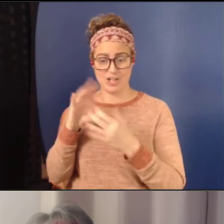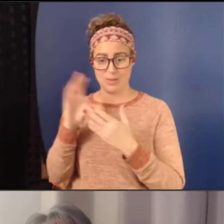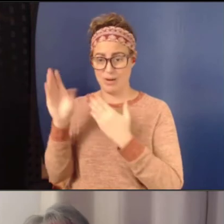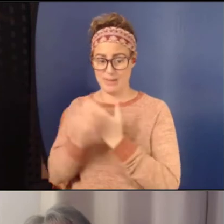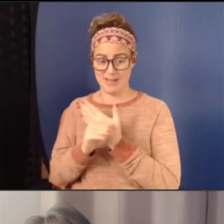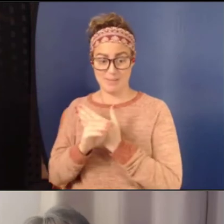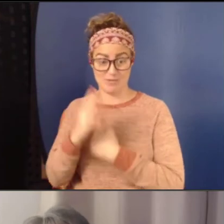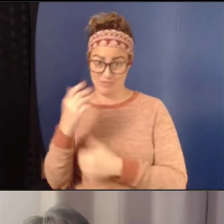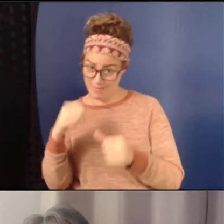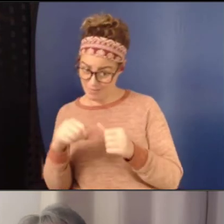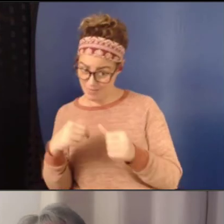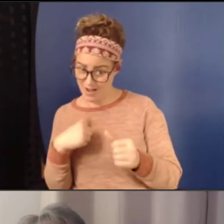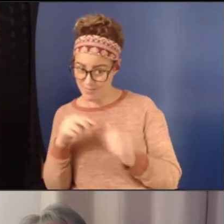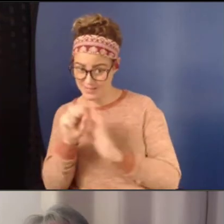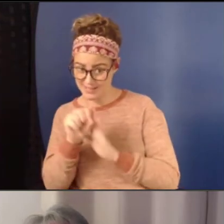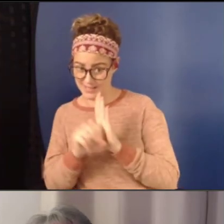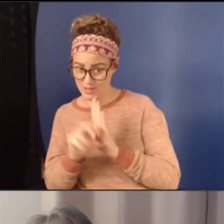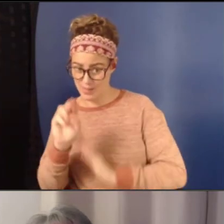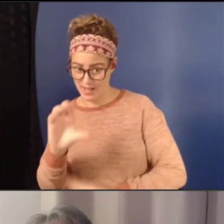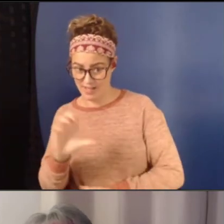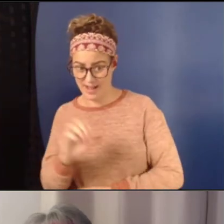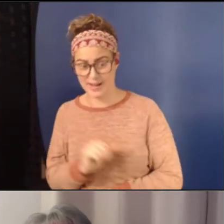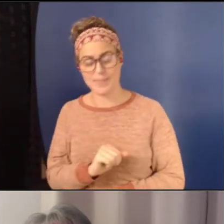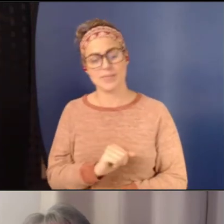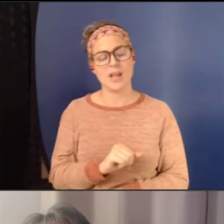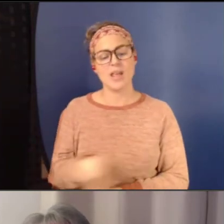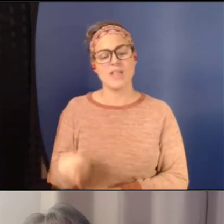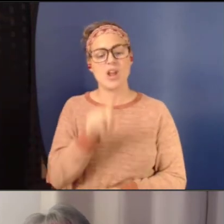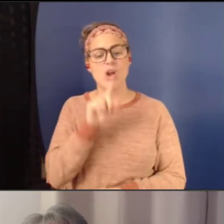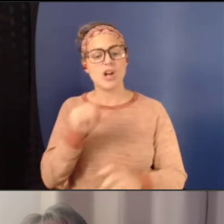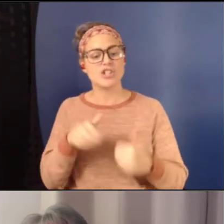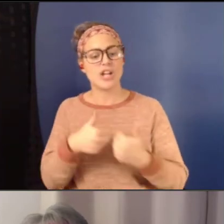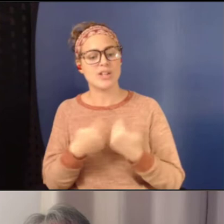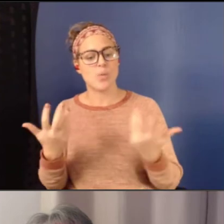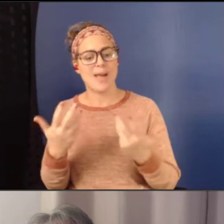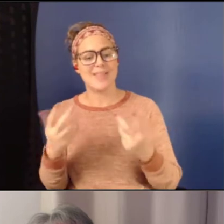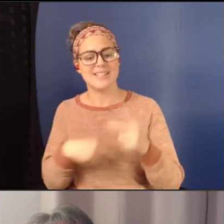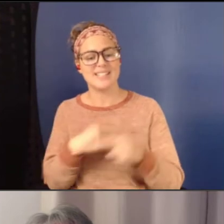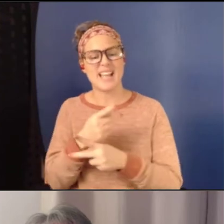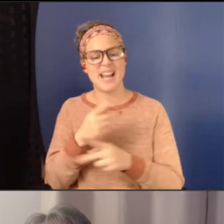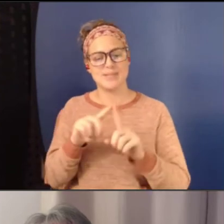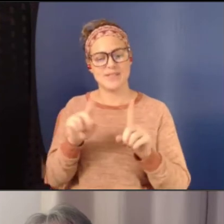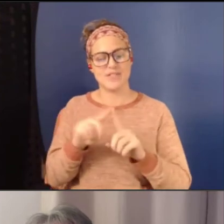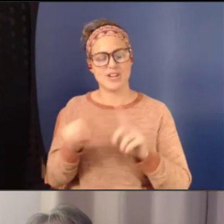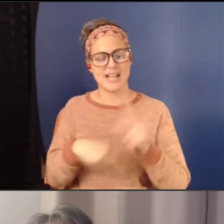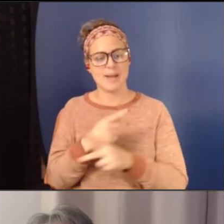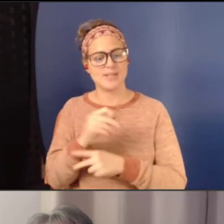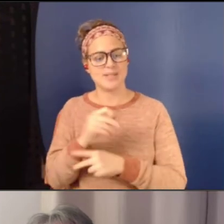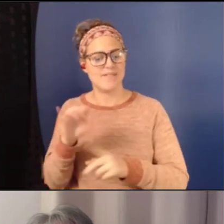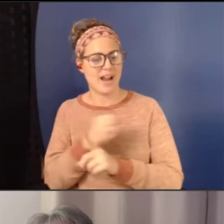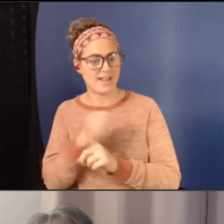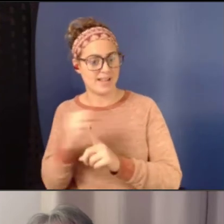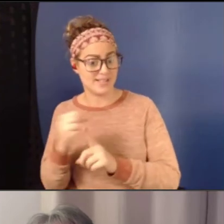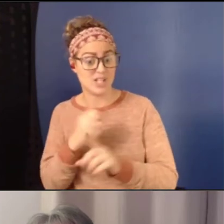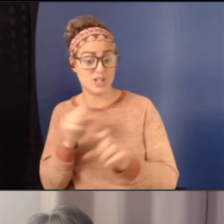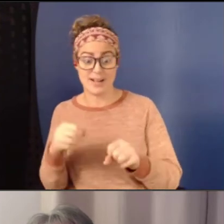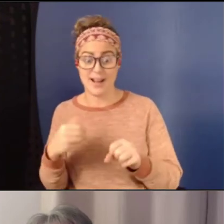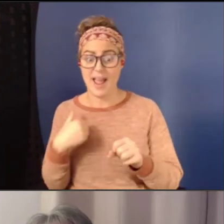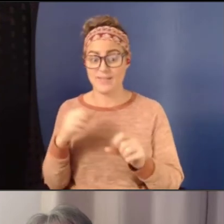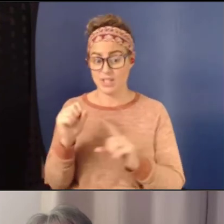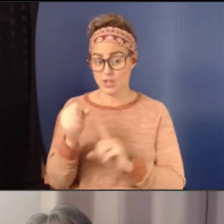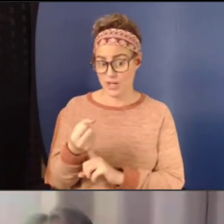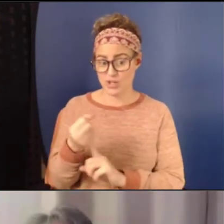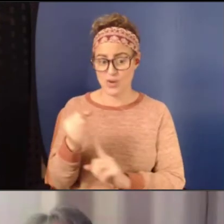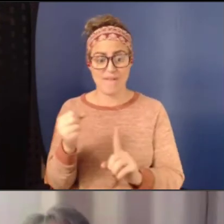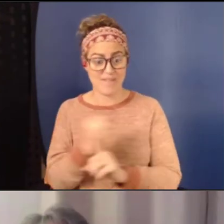so what they're challenged with is the different types of violence, right? So you can have this situational violence within the dating relationship